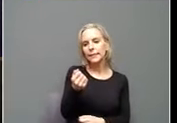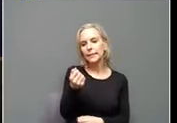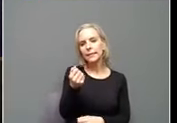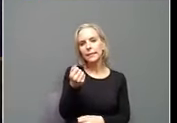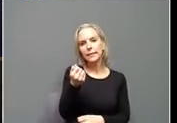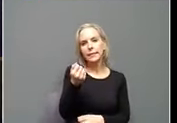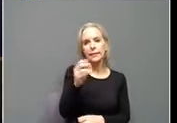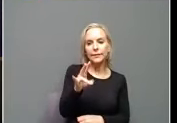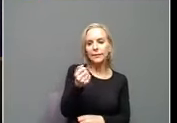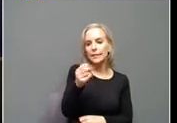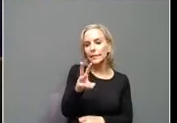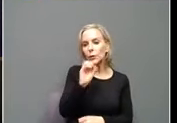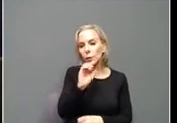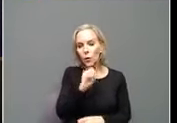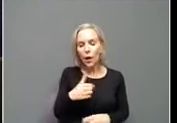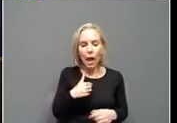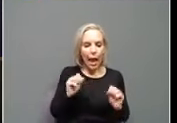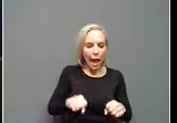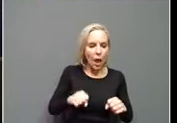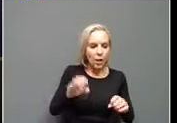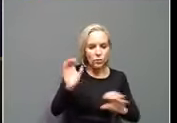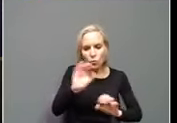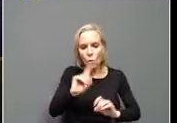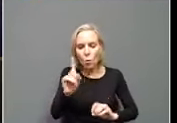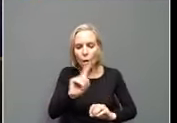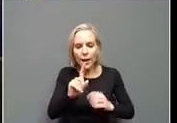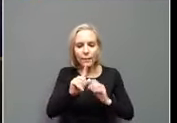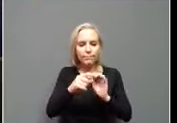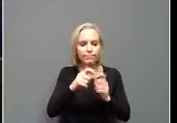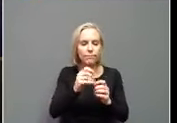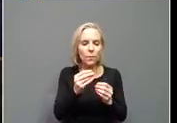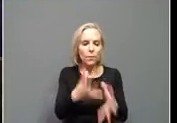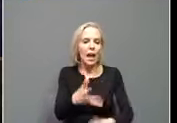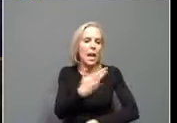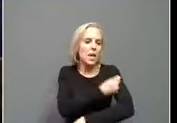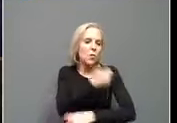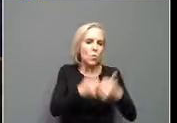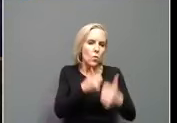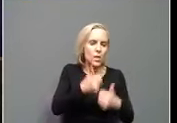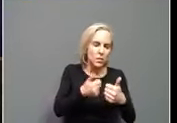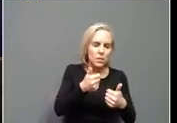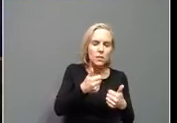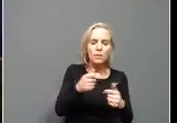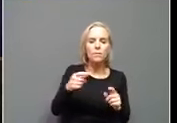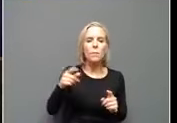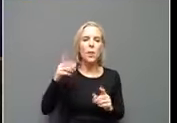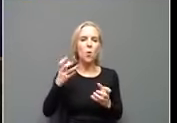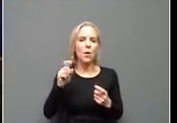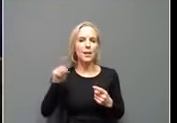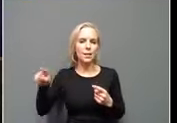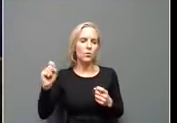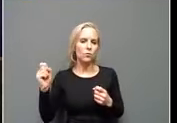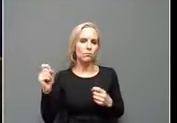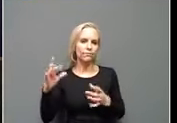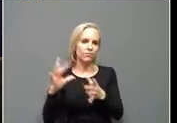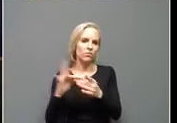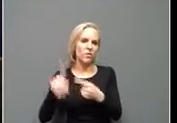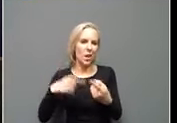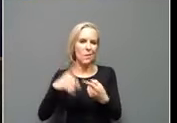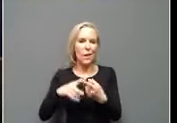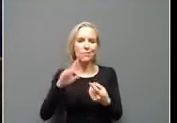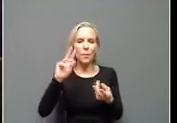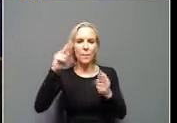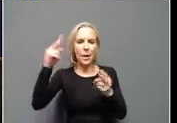it helps you search directly for that. I've also asked him to talk about a little bit of the disinformation that's out there